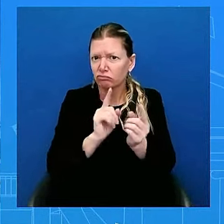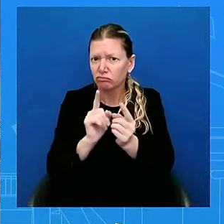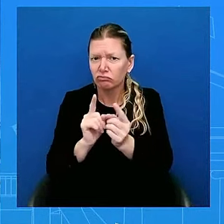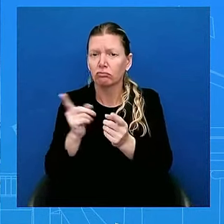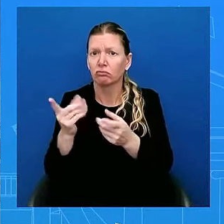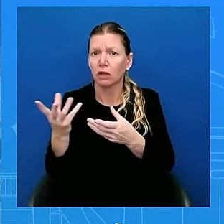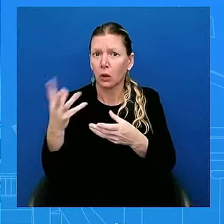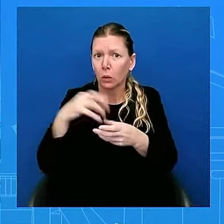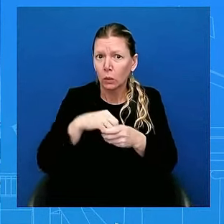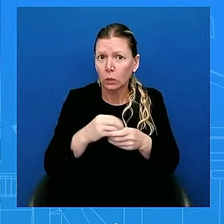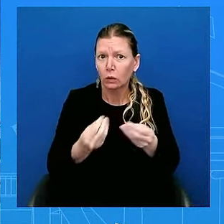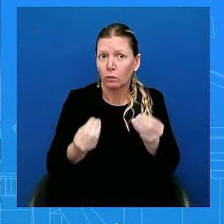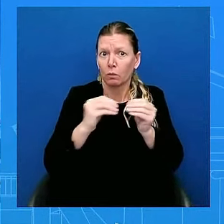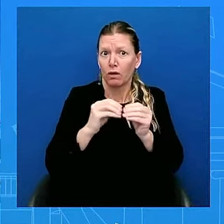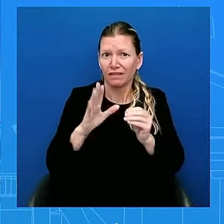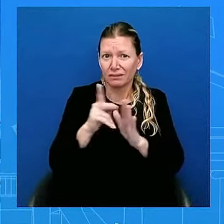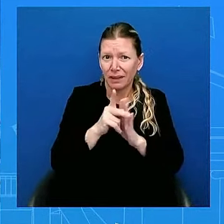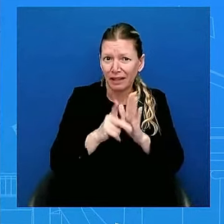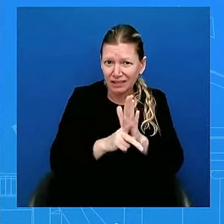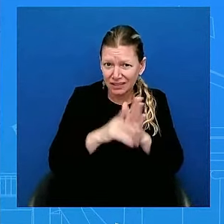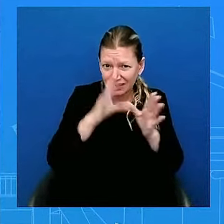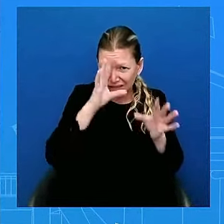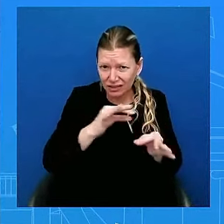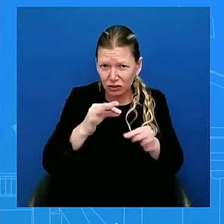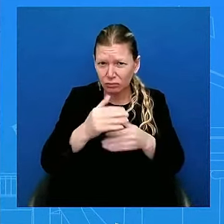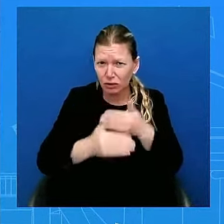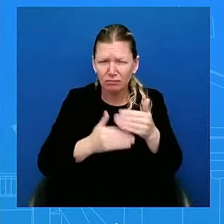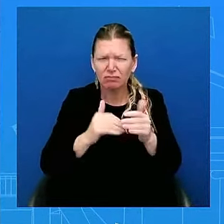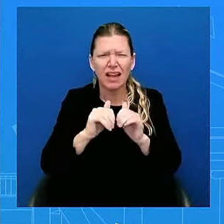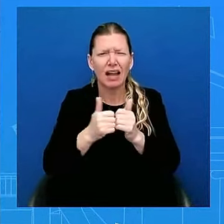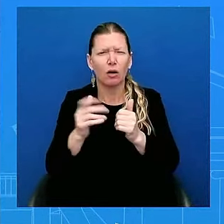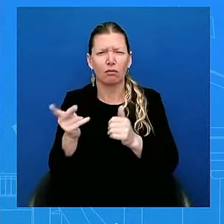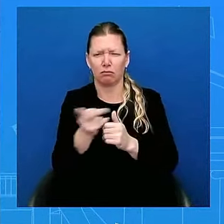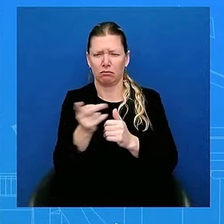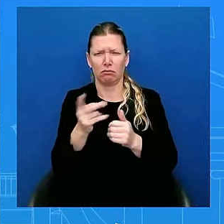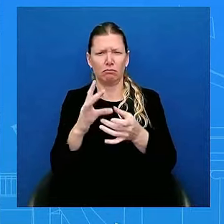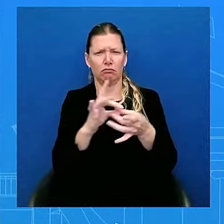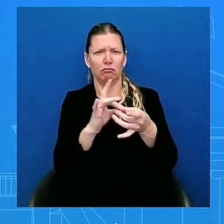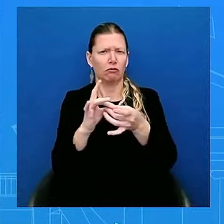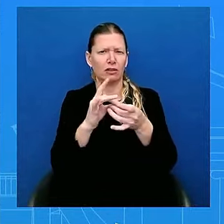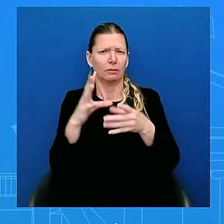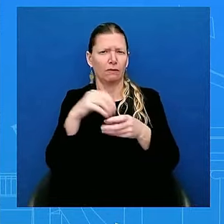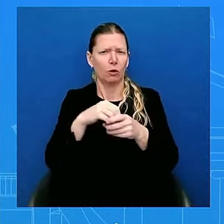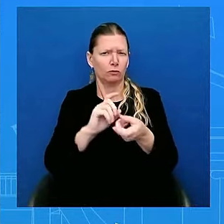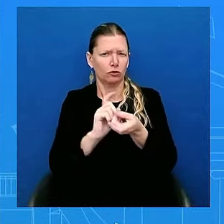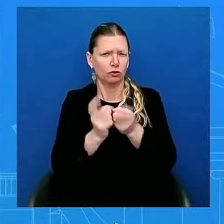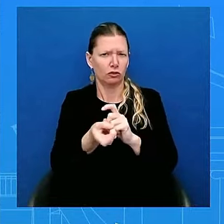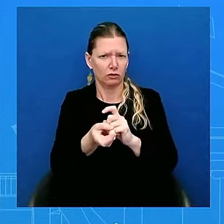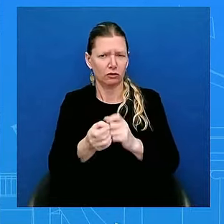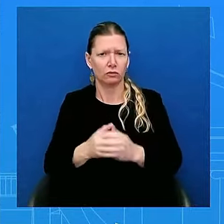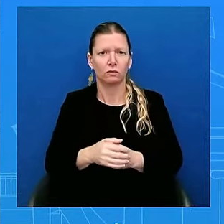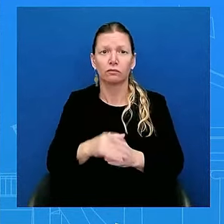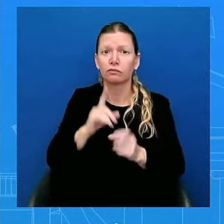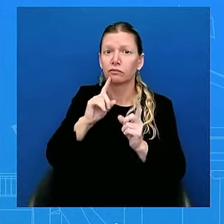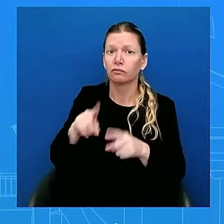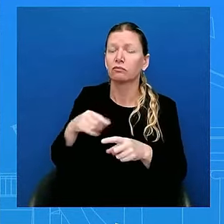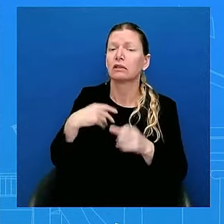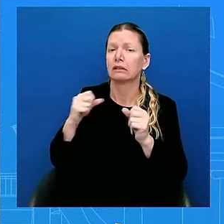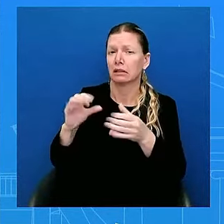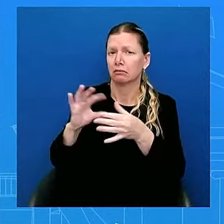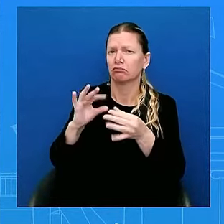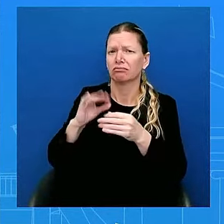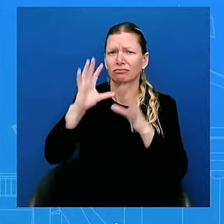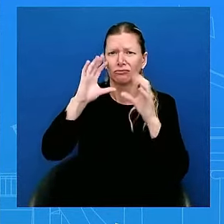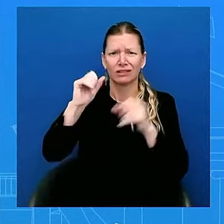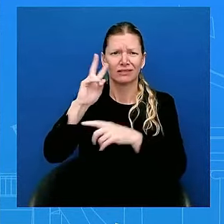that relationship and that involvement change? So what I can say is the president and the vice president speak regularly. They see each other regularly. You named some ways of how